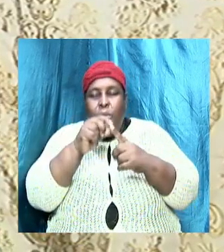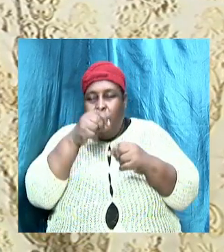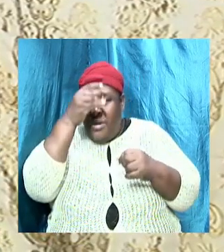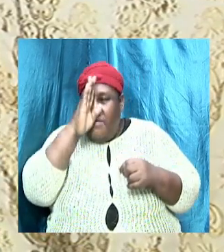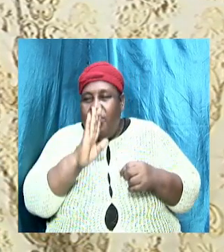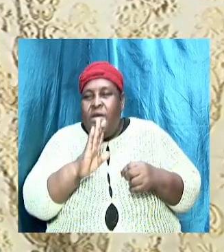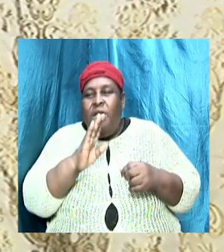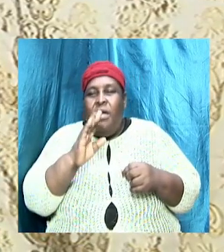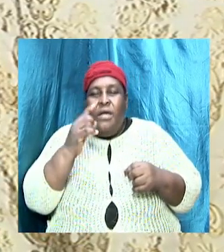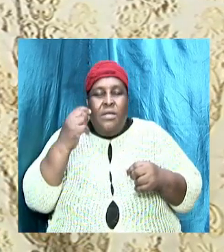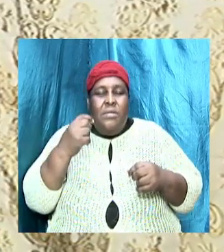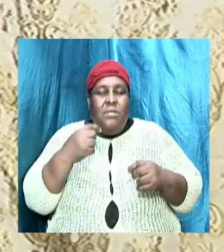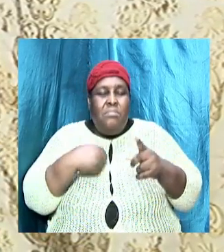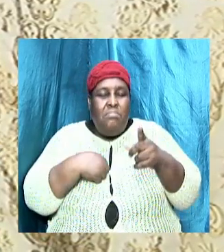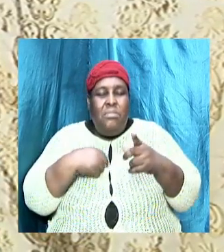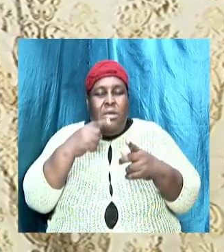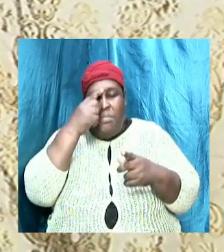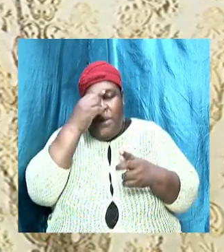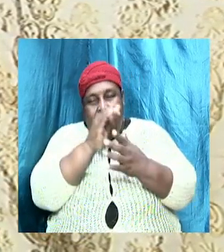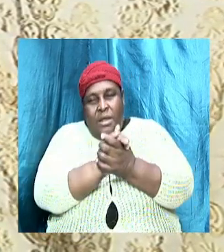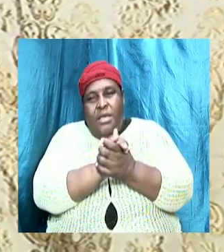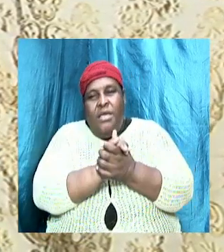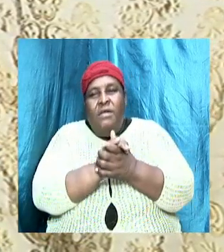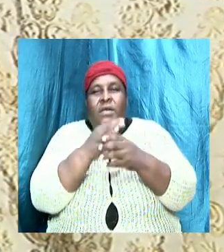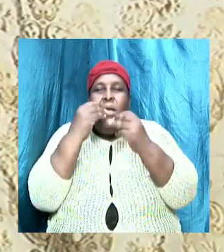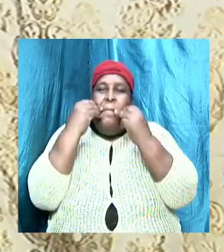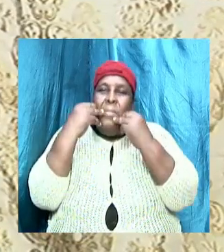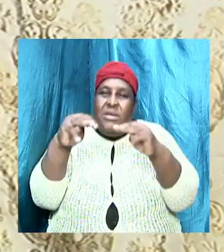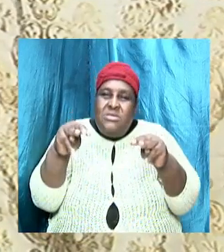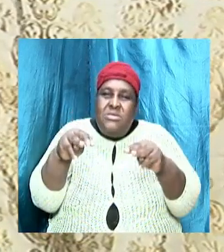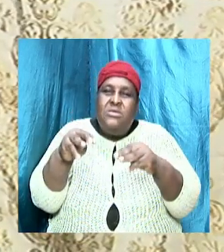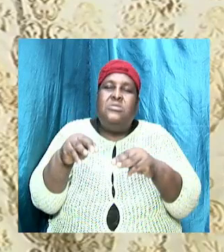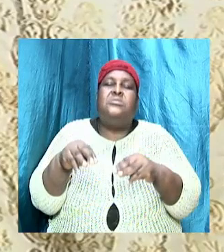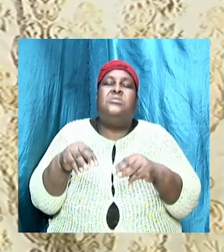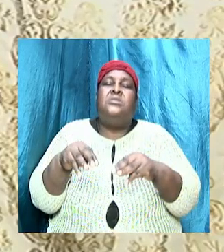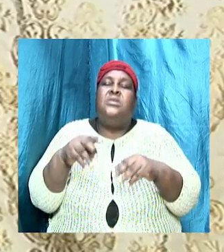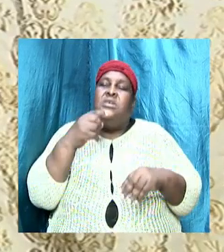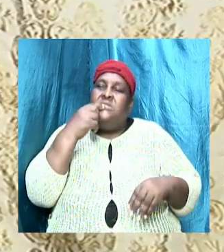message that is presented about Jesus.